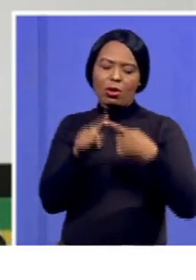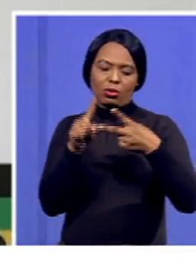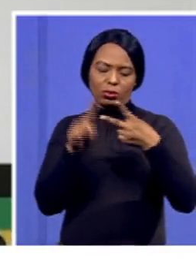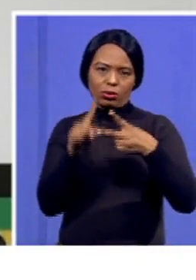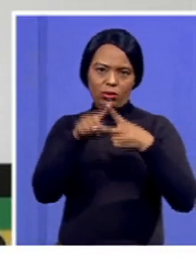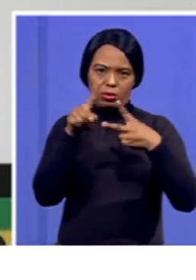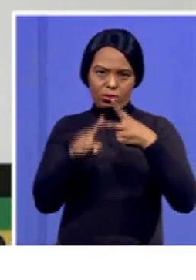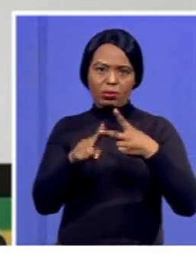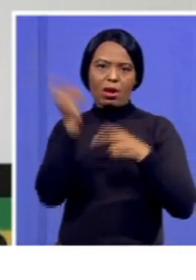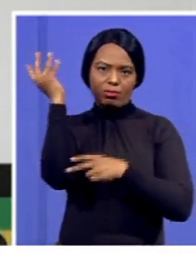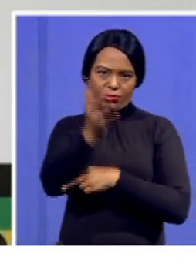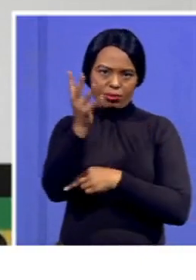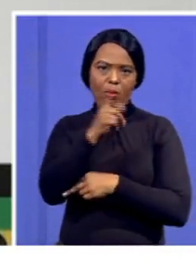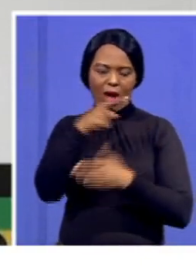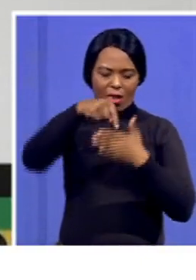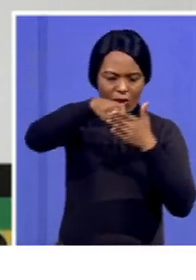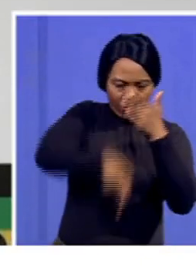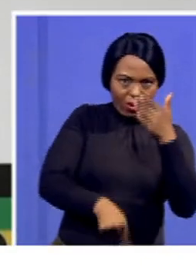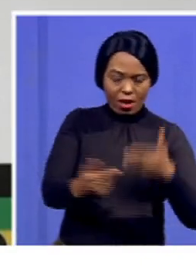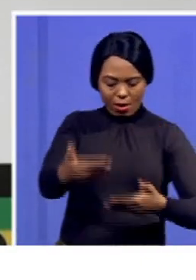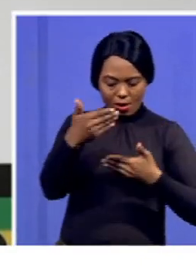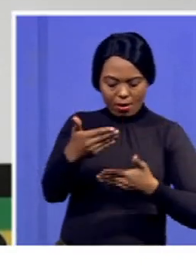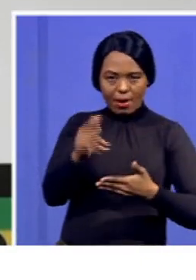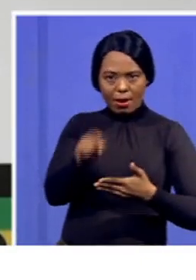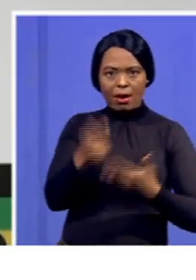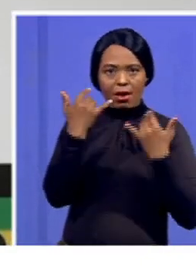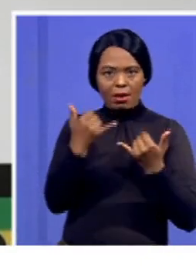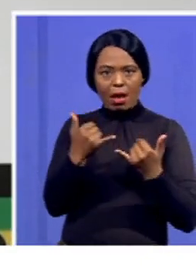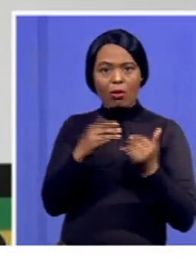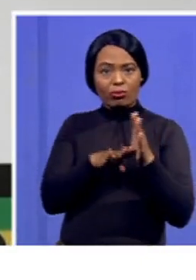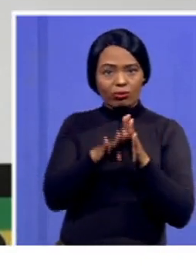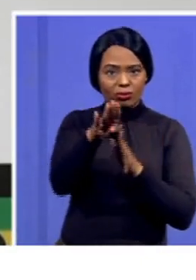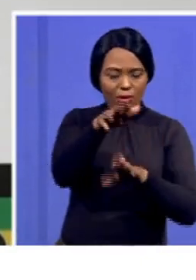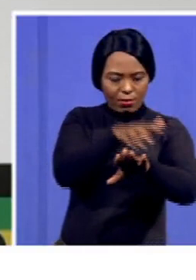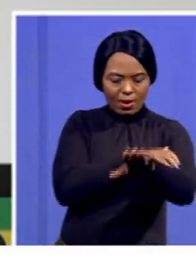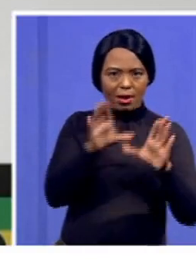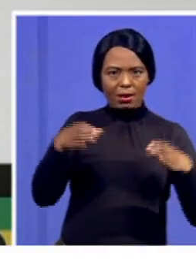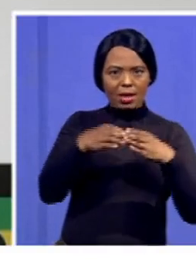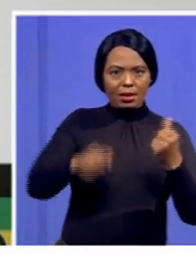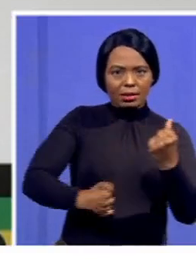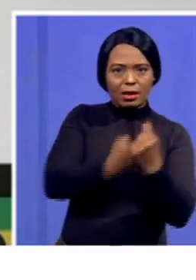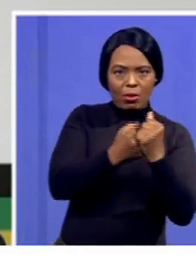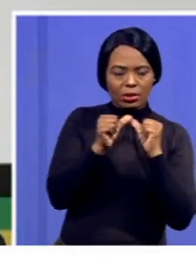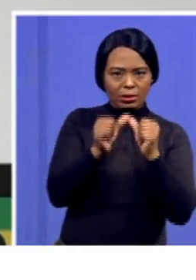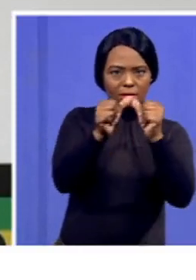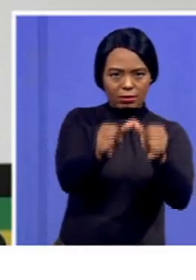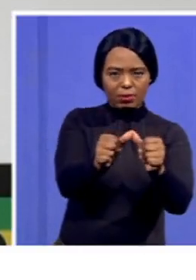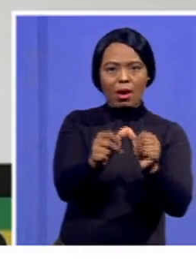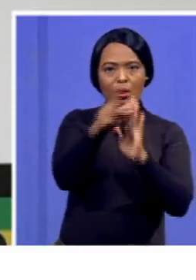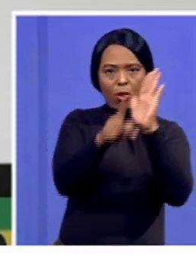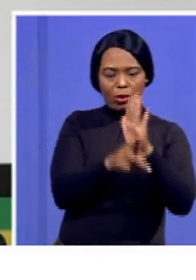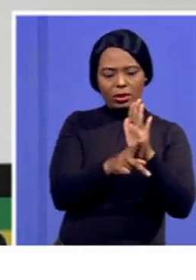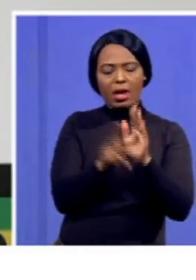more in detail in our paper. But the growth of the agricultural sector must be better supported through a more stable and conducive policy